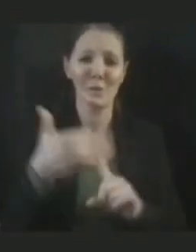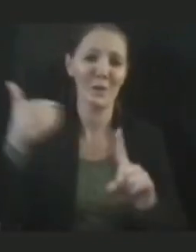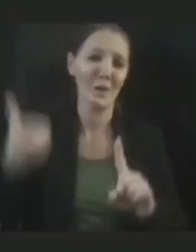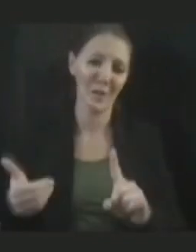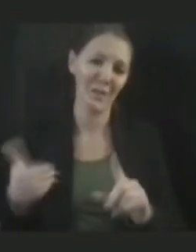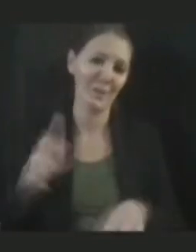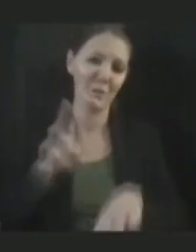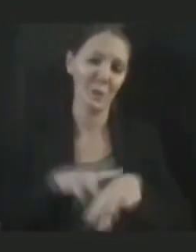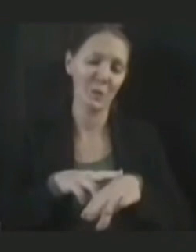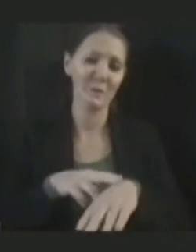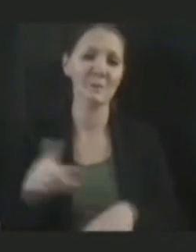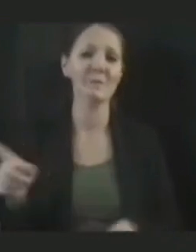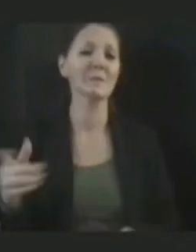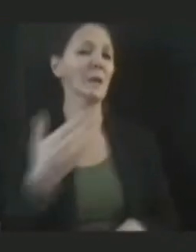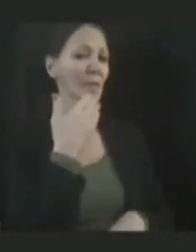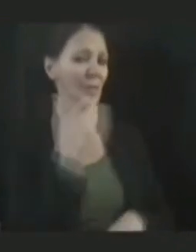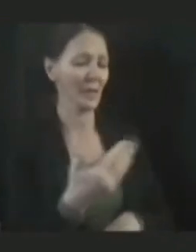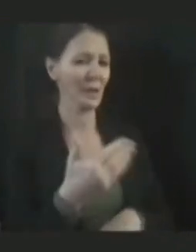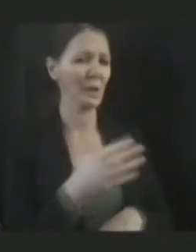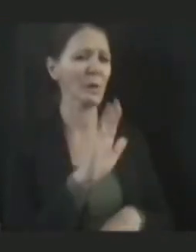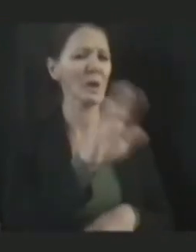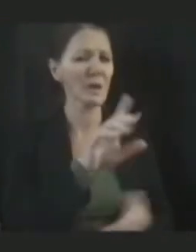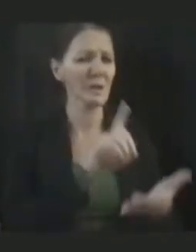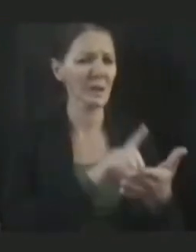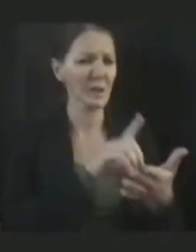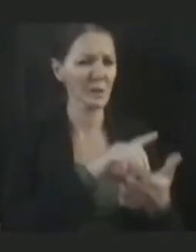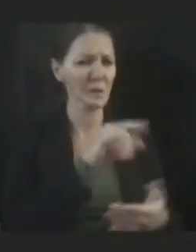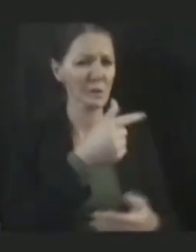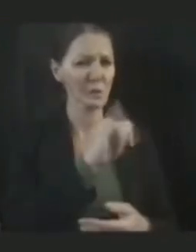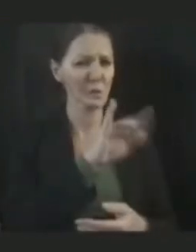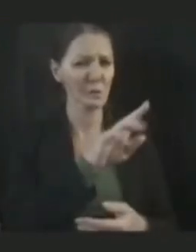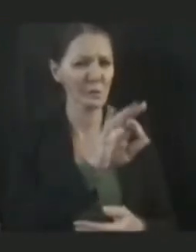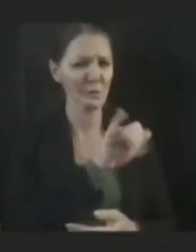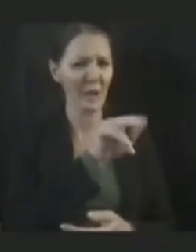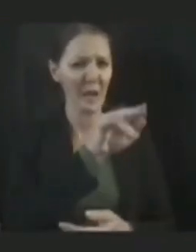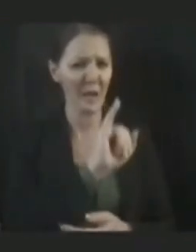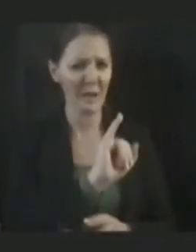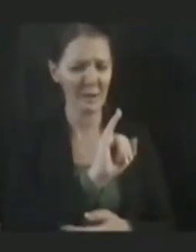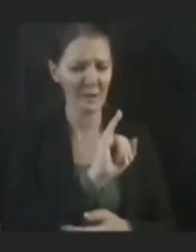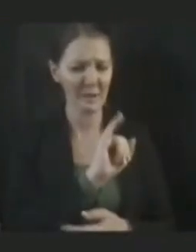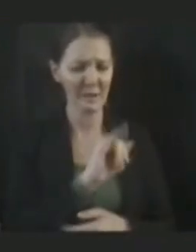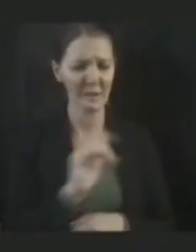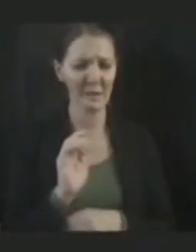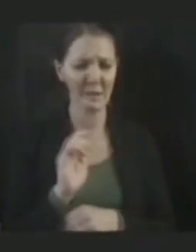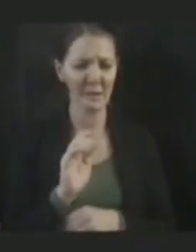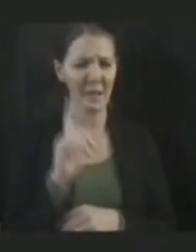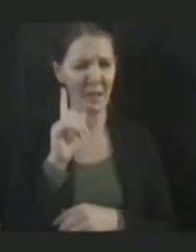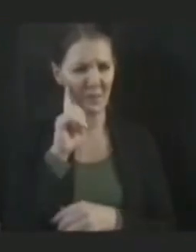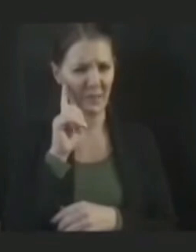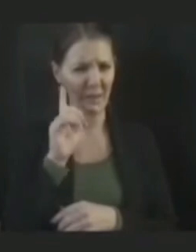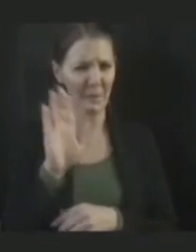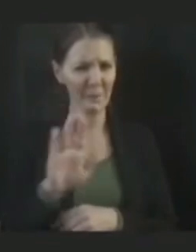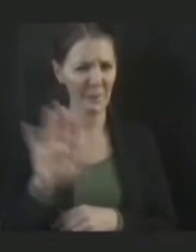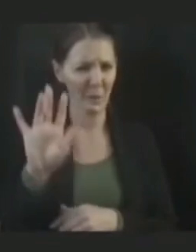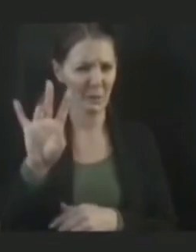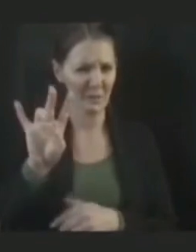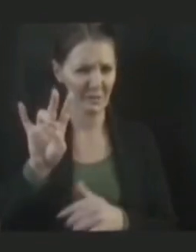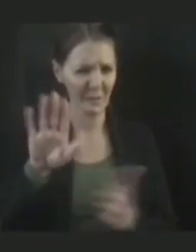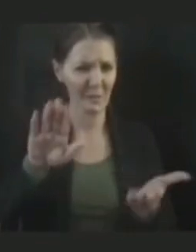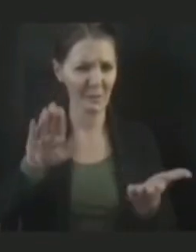Thanks, Governor. Dr. Giuthani, it's about seven fatalities a day.